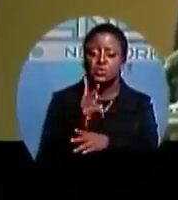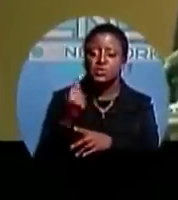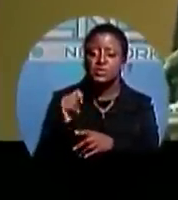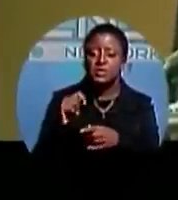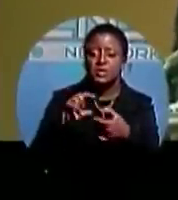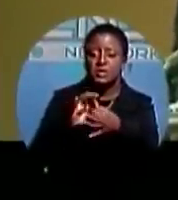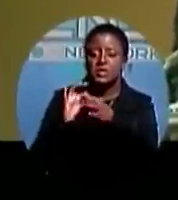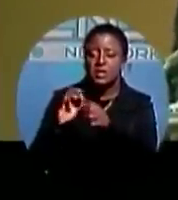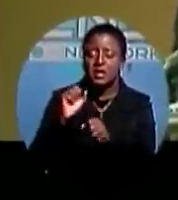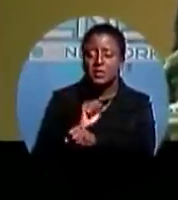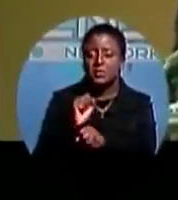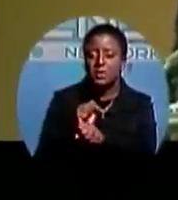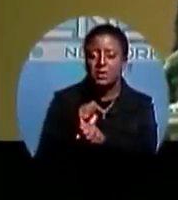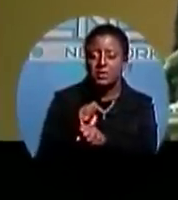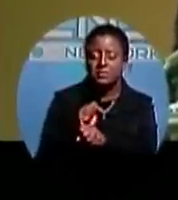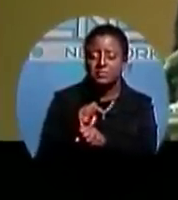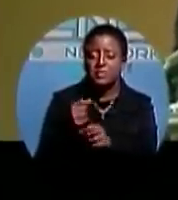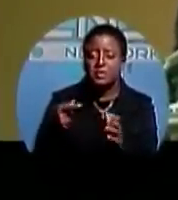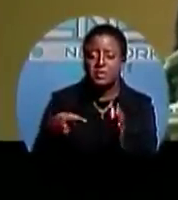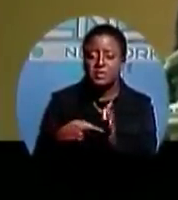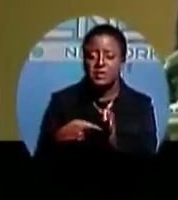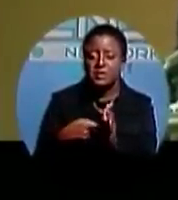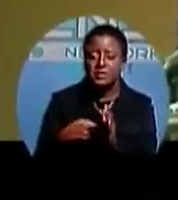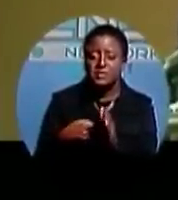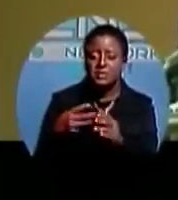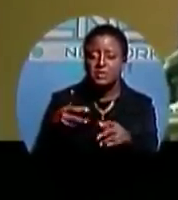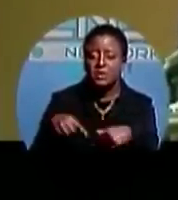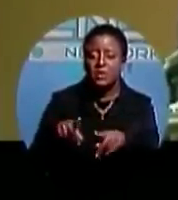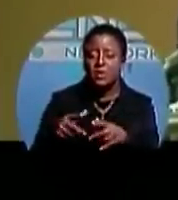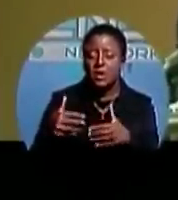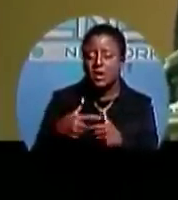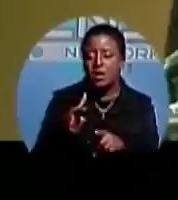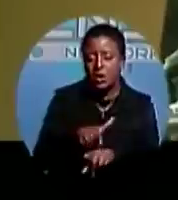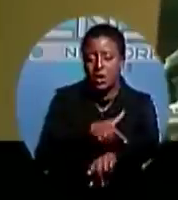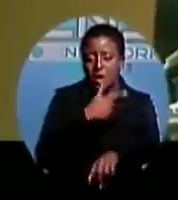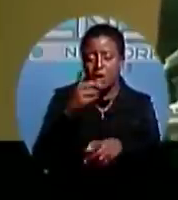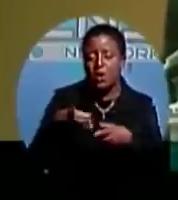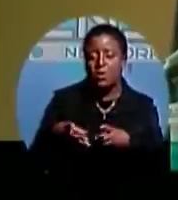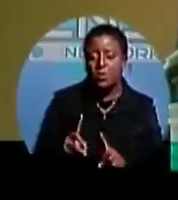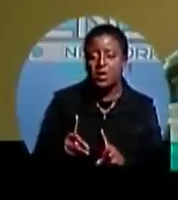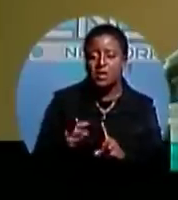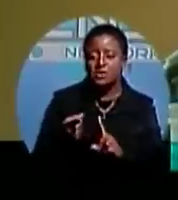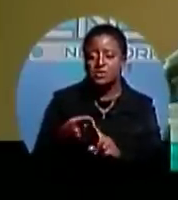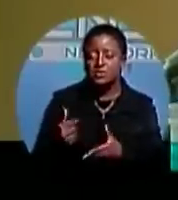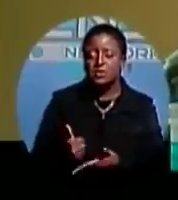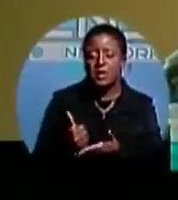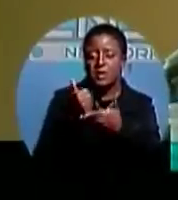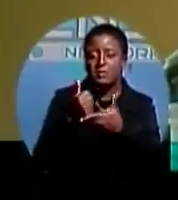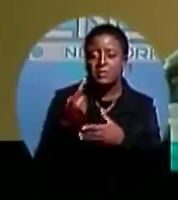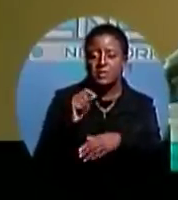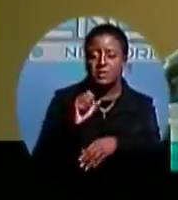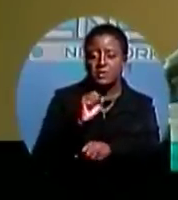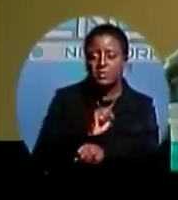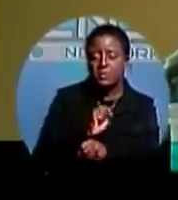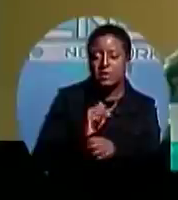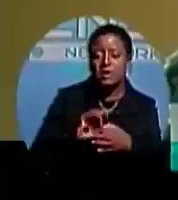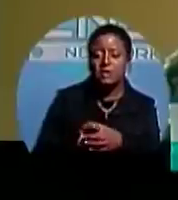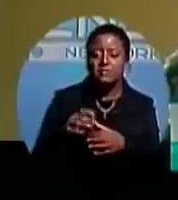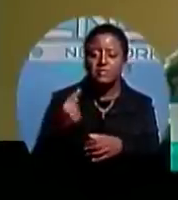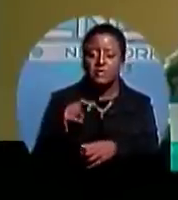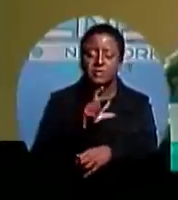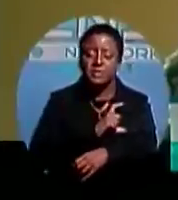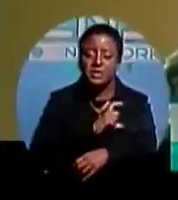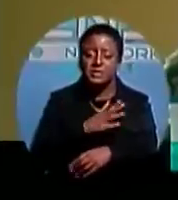long way in complementing, and in some instances supplementing, the efforts of the Commissioner of Police and the almost 3